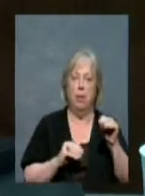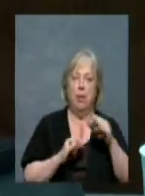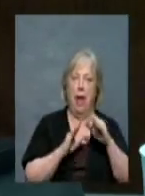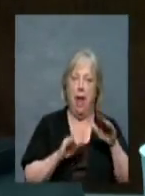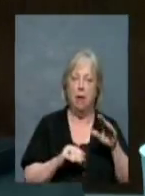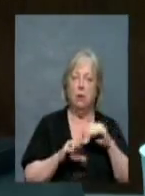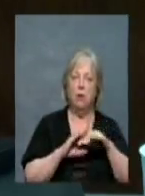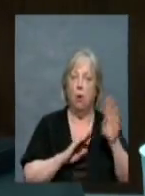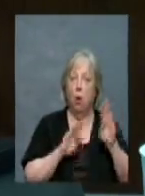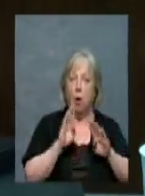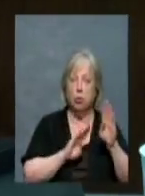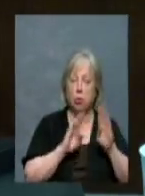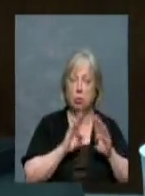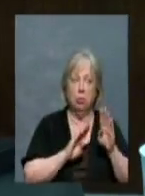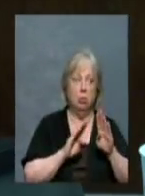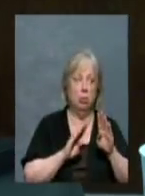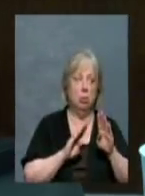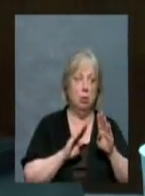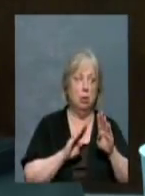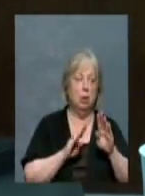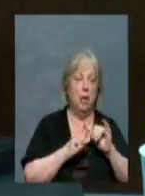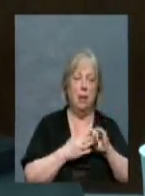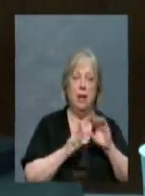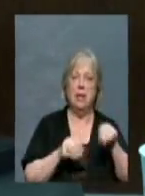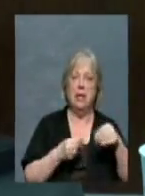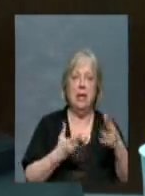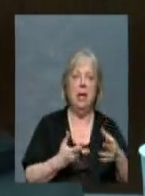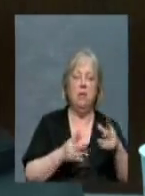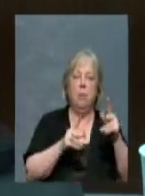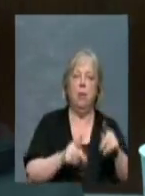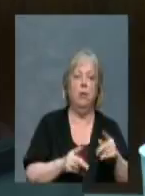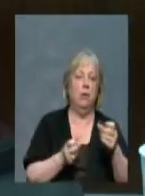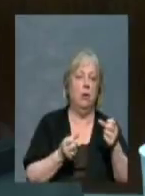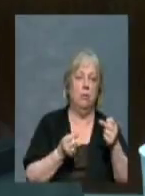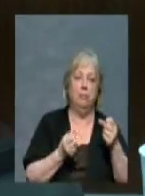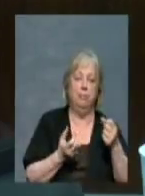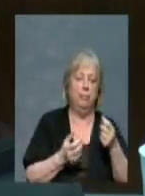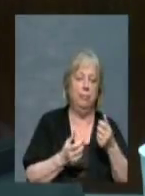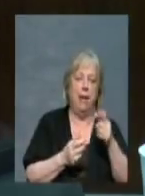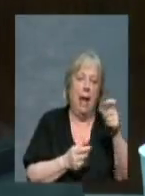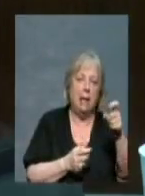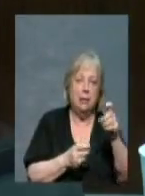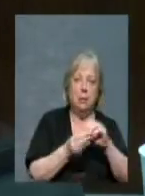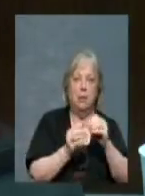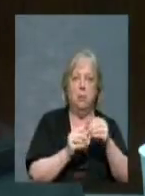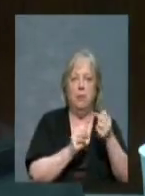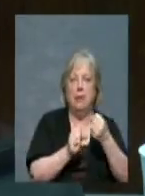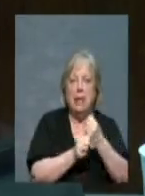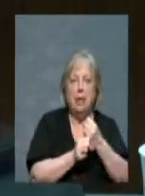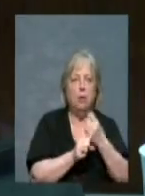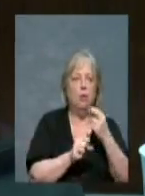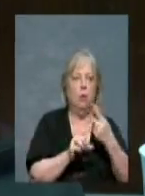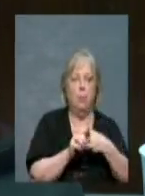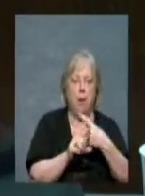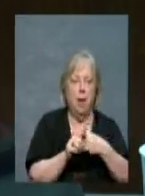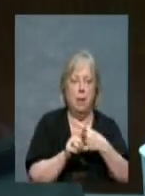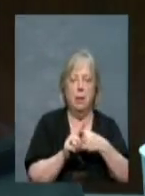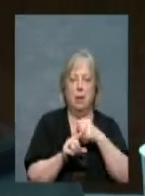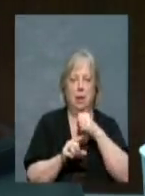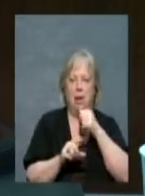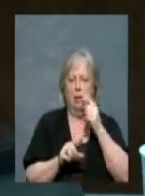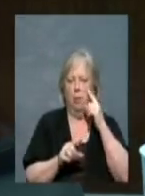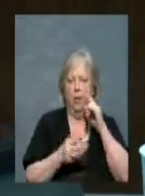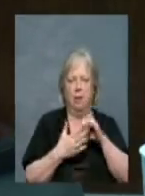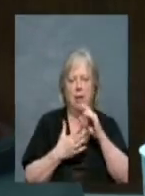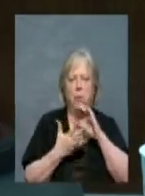for a month. And that gives a person so many years or months to restore these houses. And I don't see where that would be a cost to us.